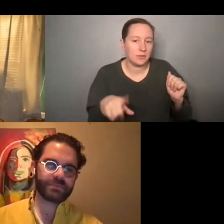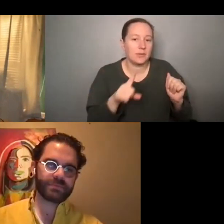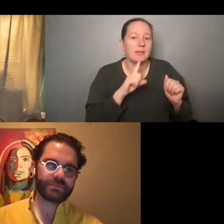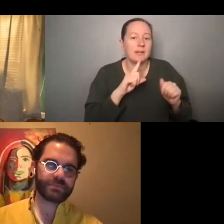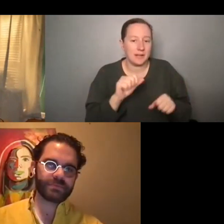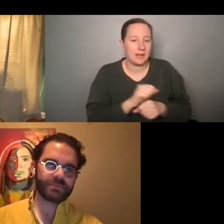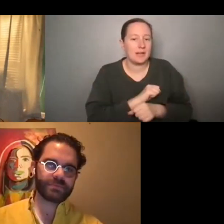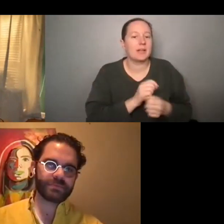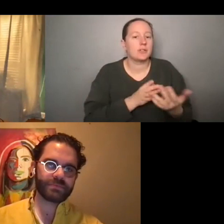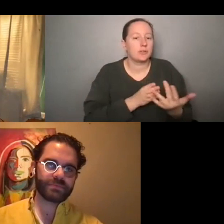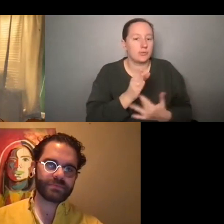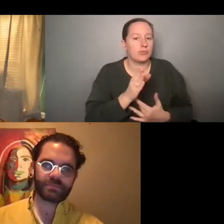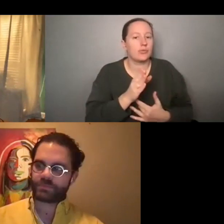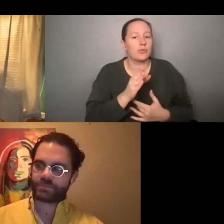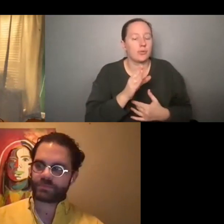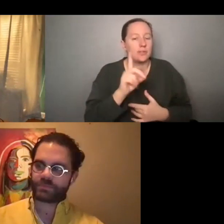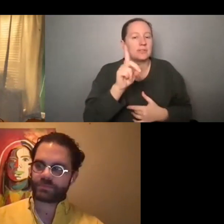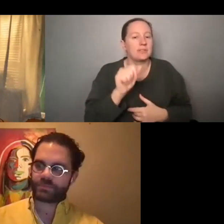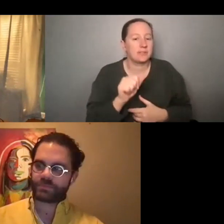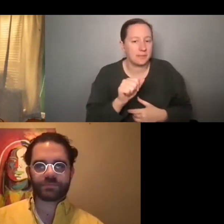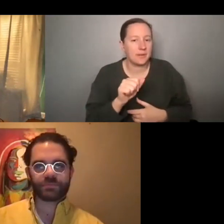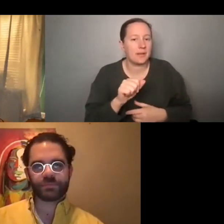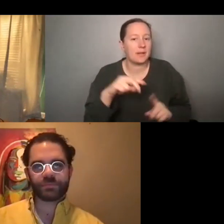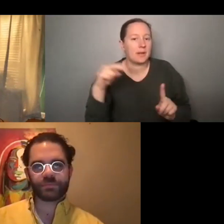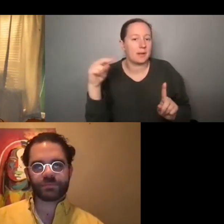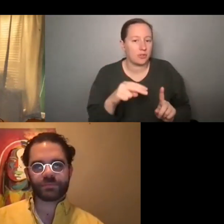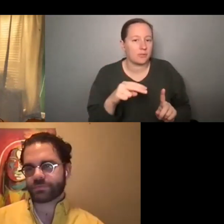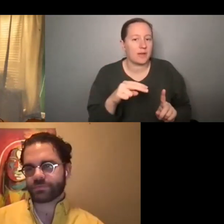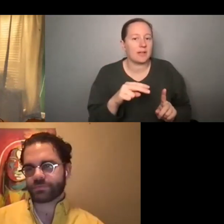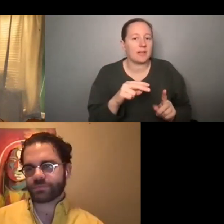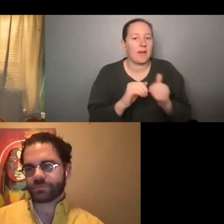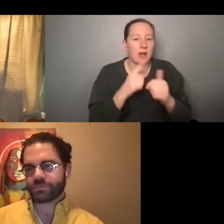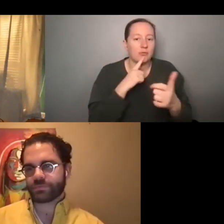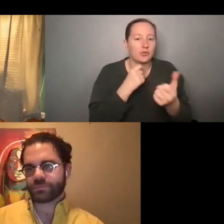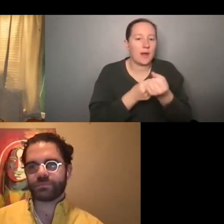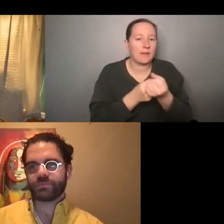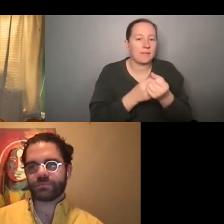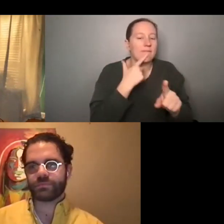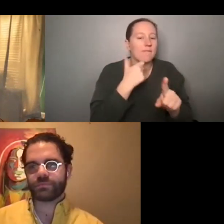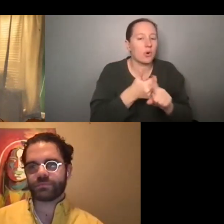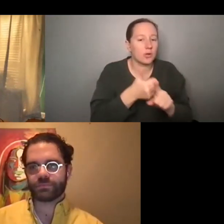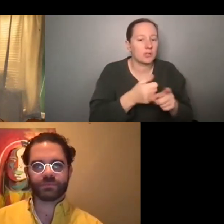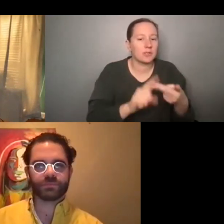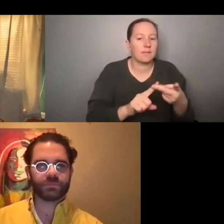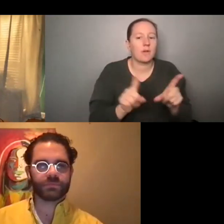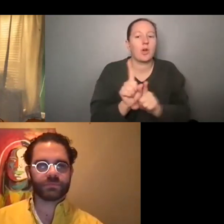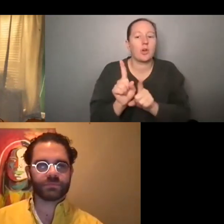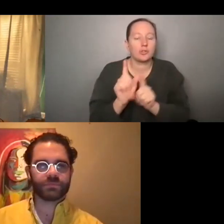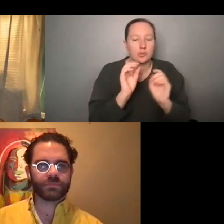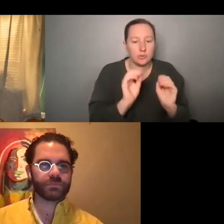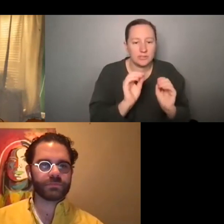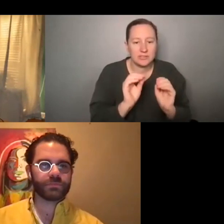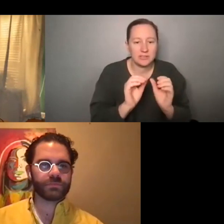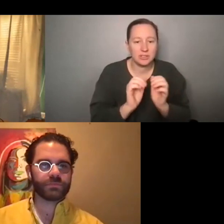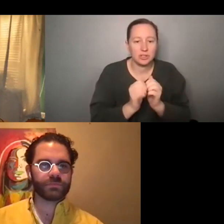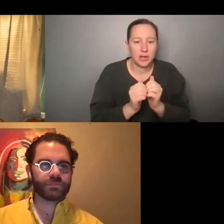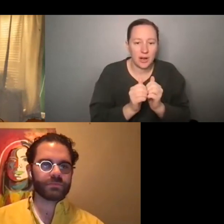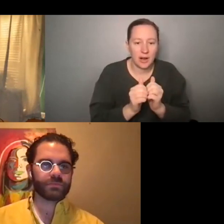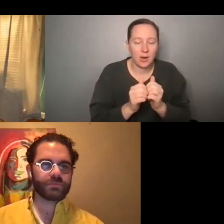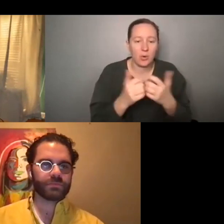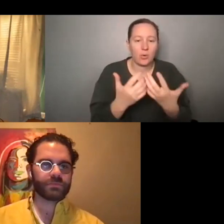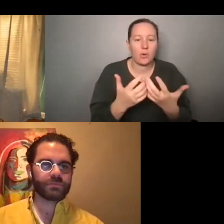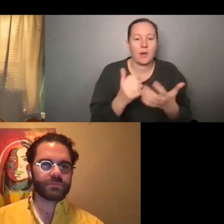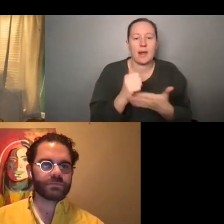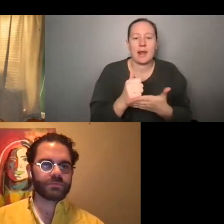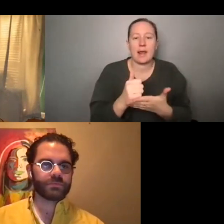that lens of disability and teaching you how to advocate for yourself. And it also teaches you basically how